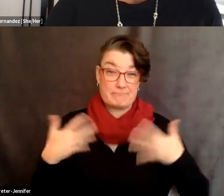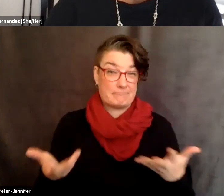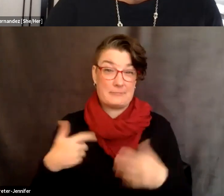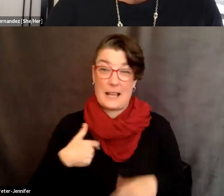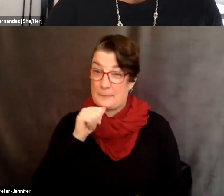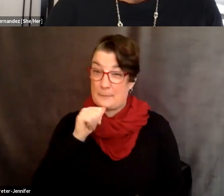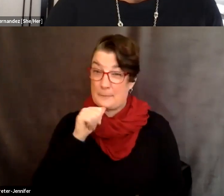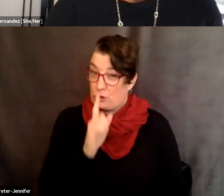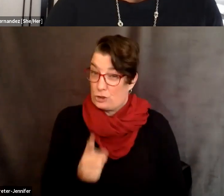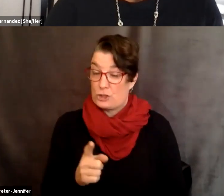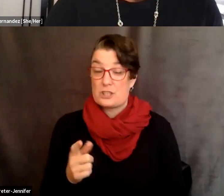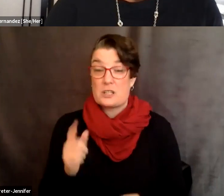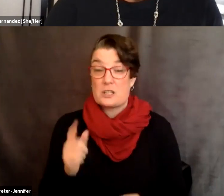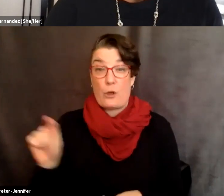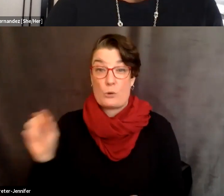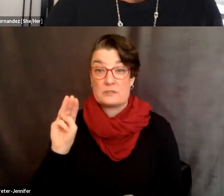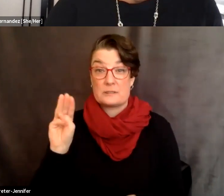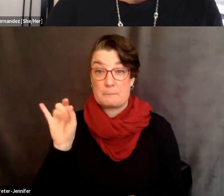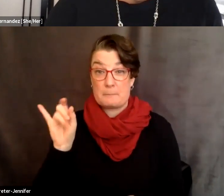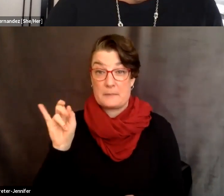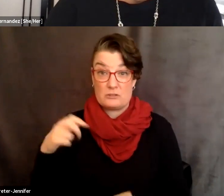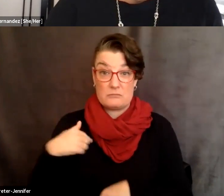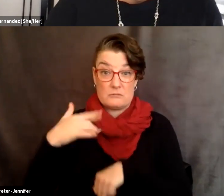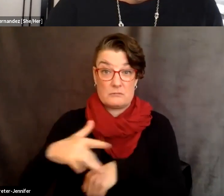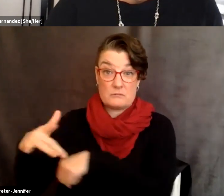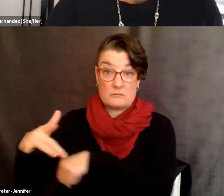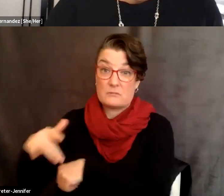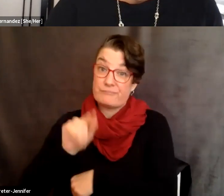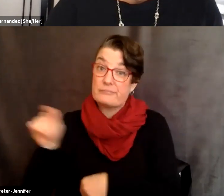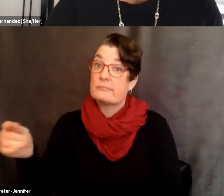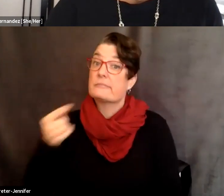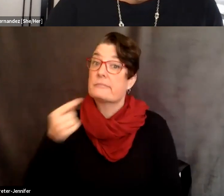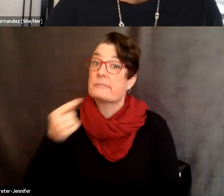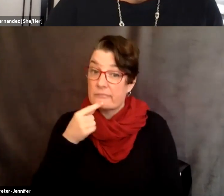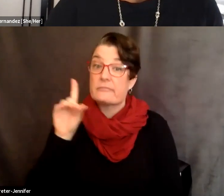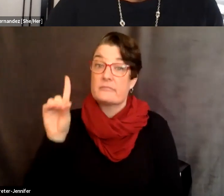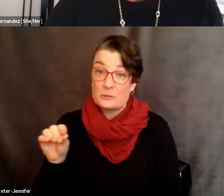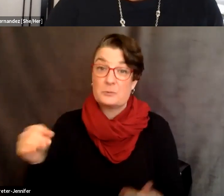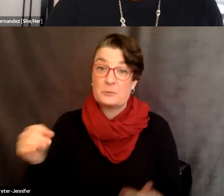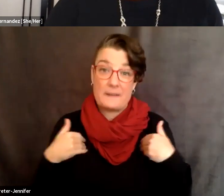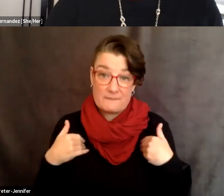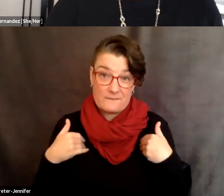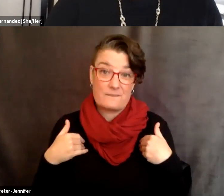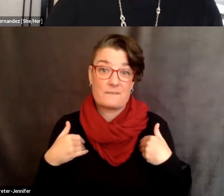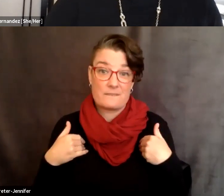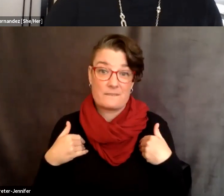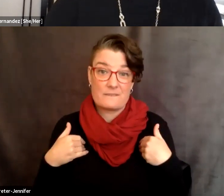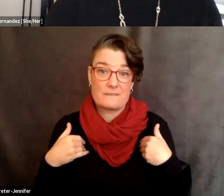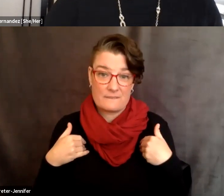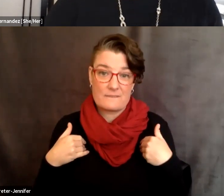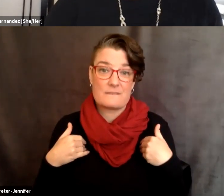I have been to, um, claim to hold, uh, the remains of, um,